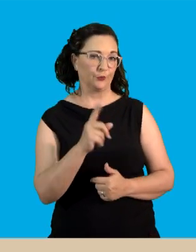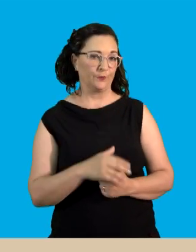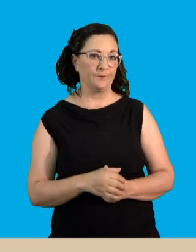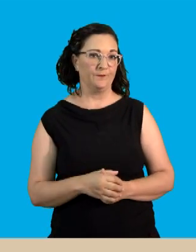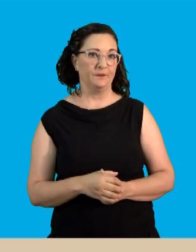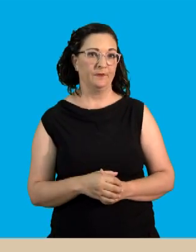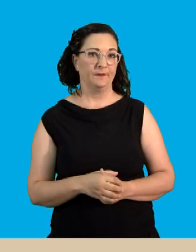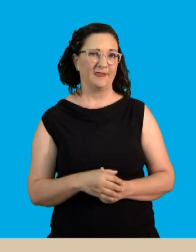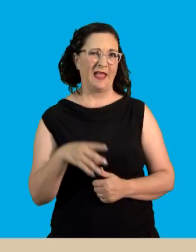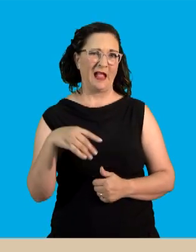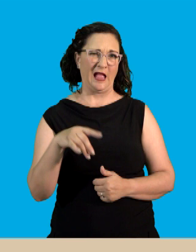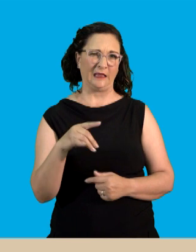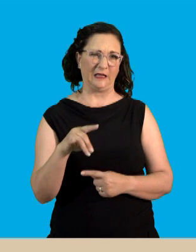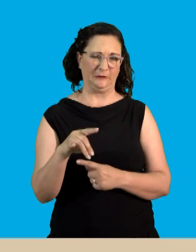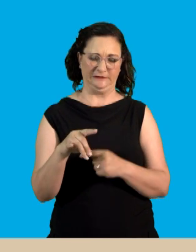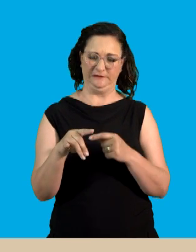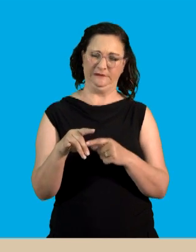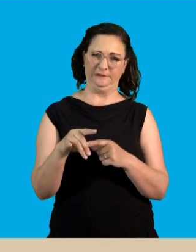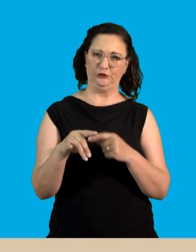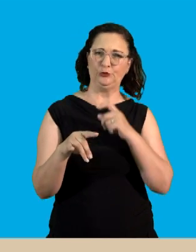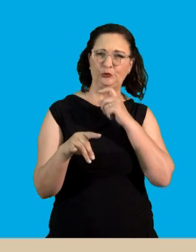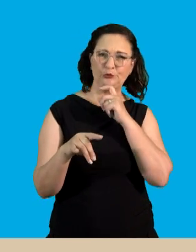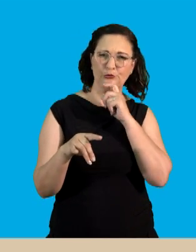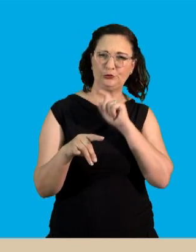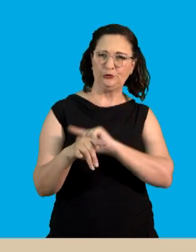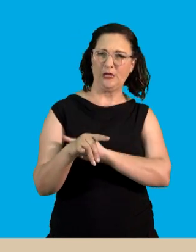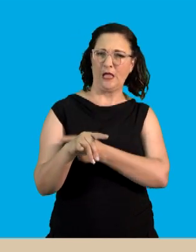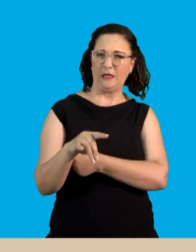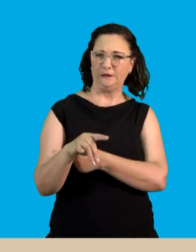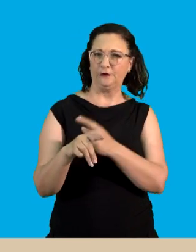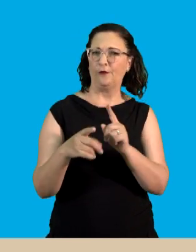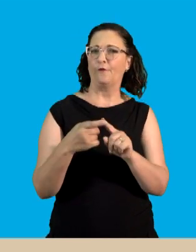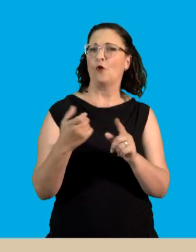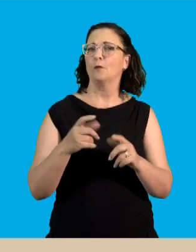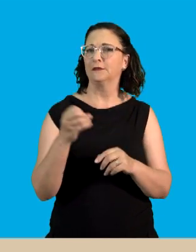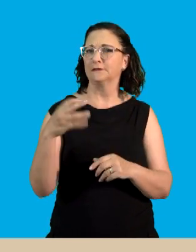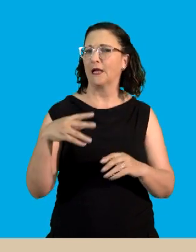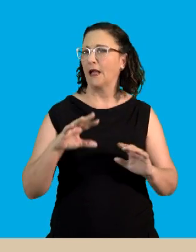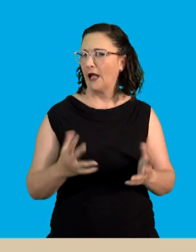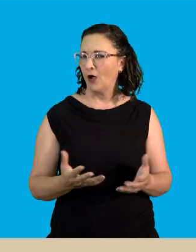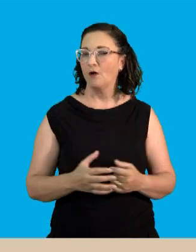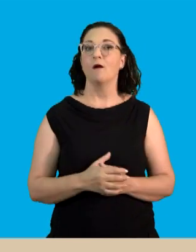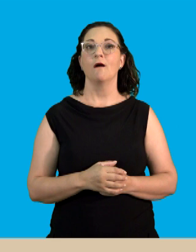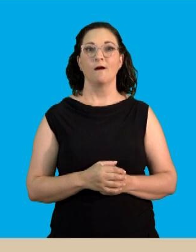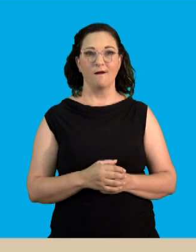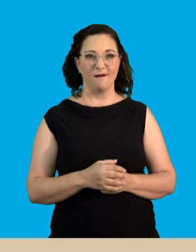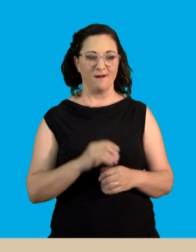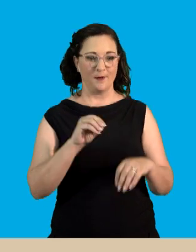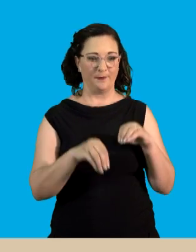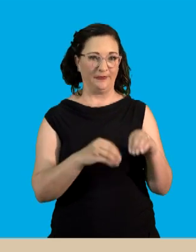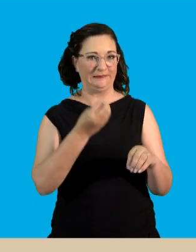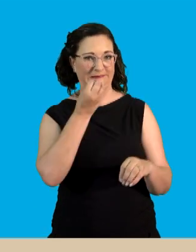use energy from the sun? Now the animals use the energy from the sun by feeding on